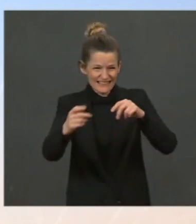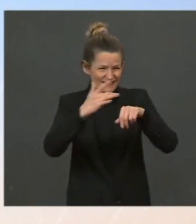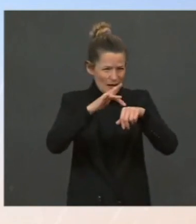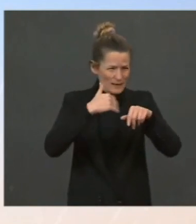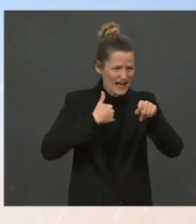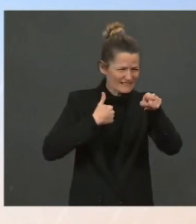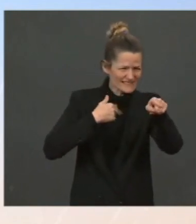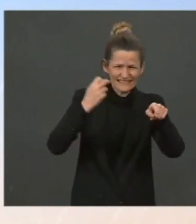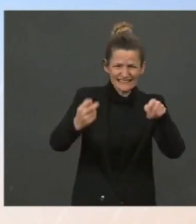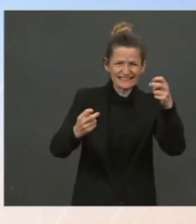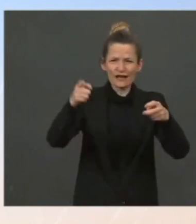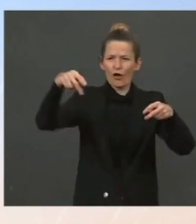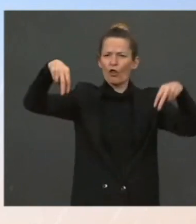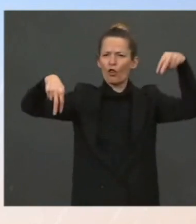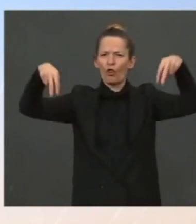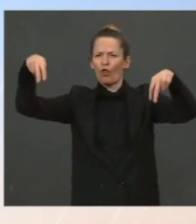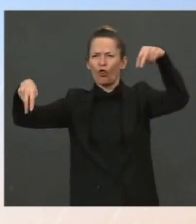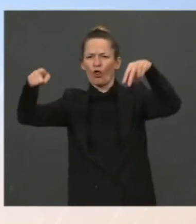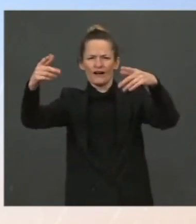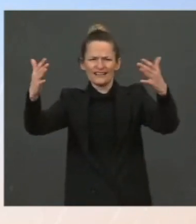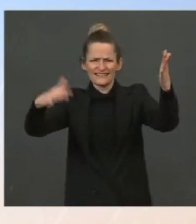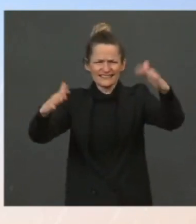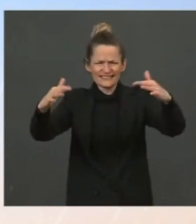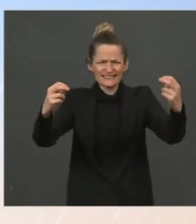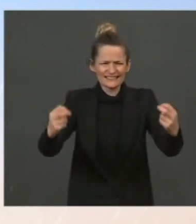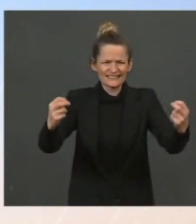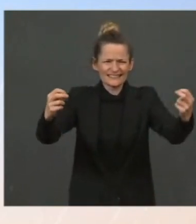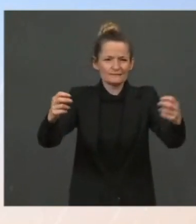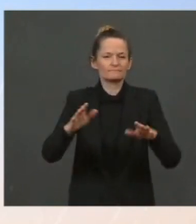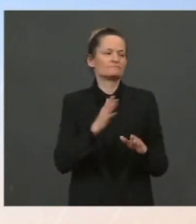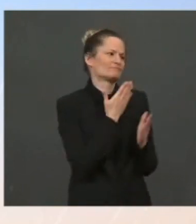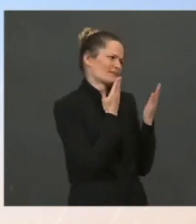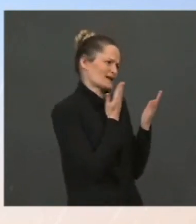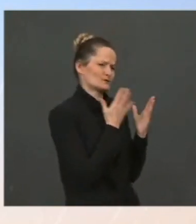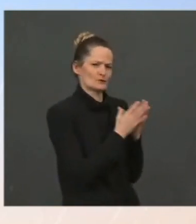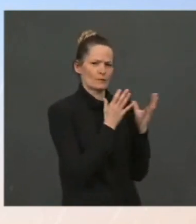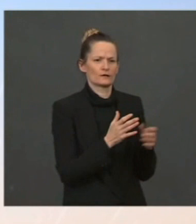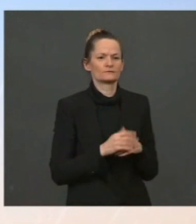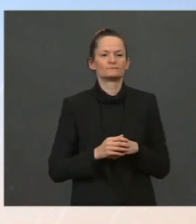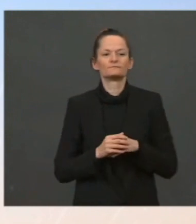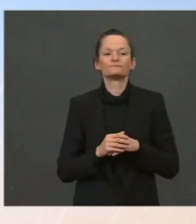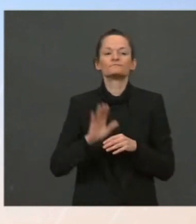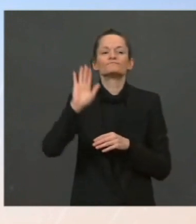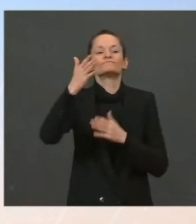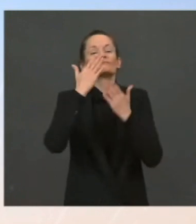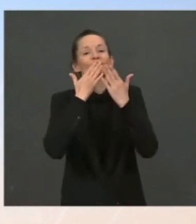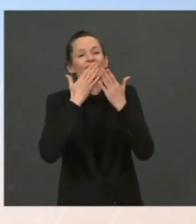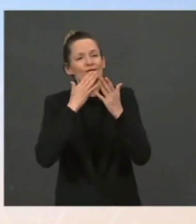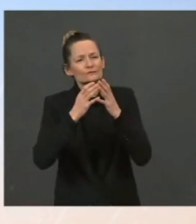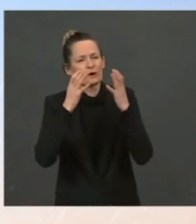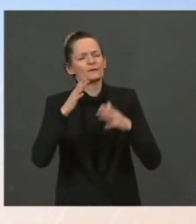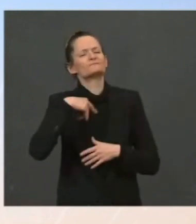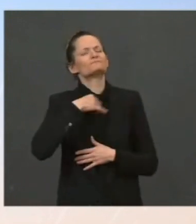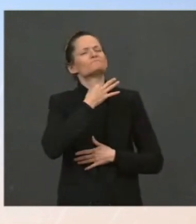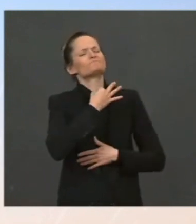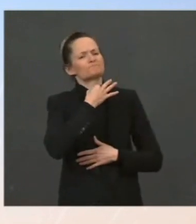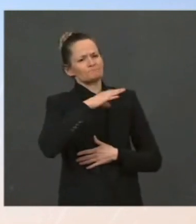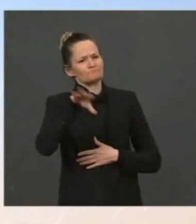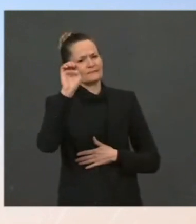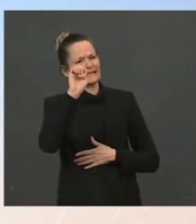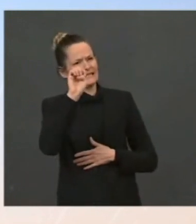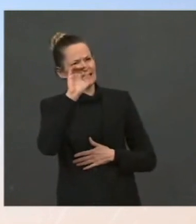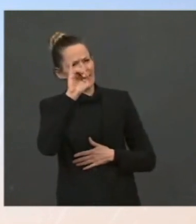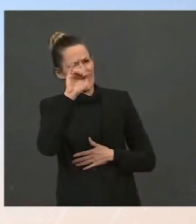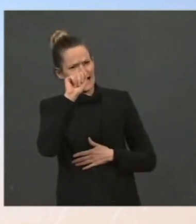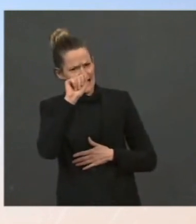why don't you kick us off? Secretary Granholm, thanks so much for doing this. EIA says domestically we're producing about 11 million barrels of